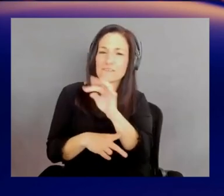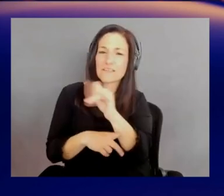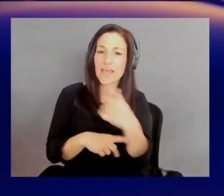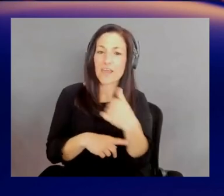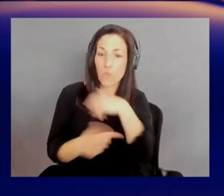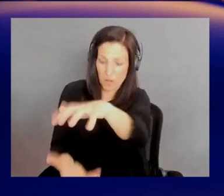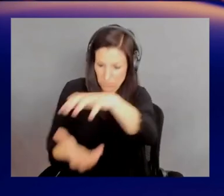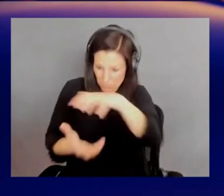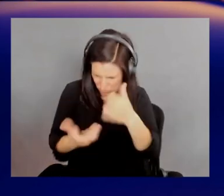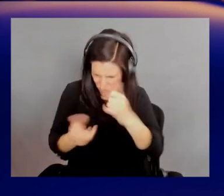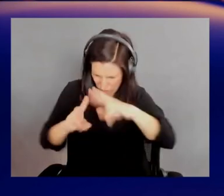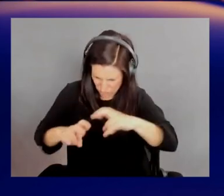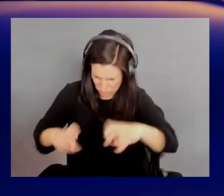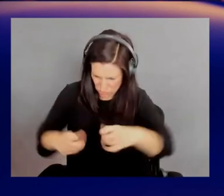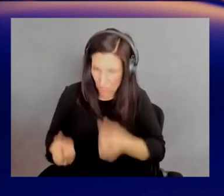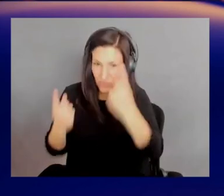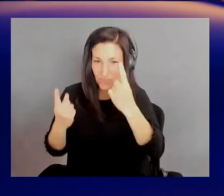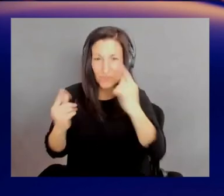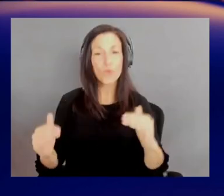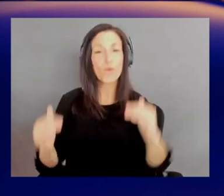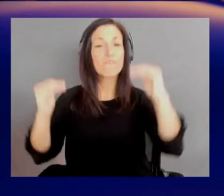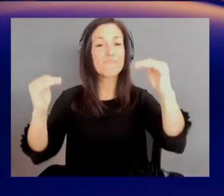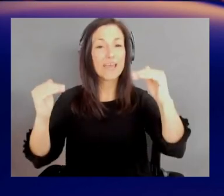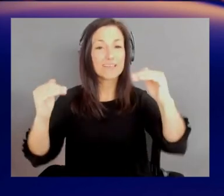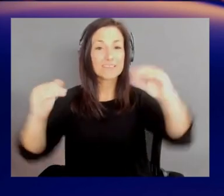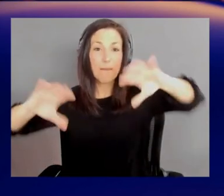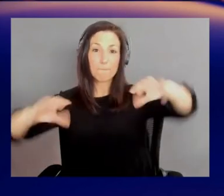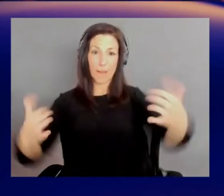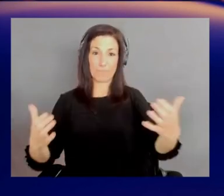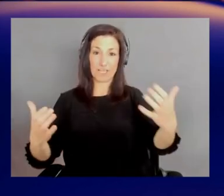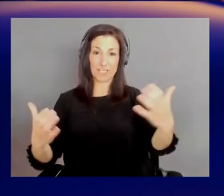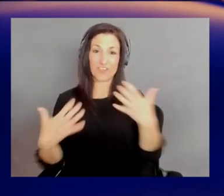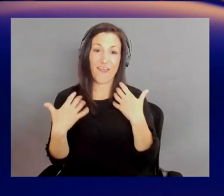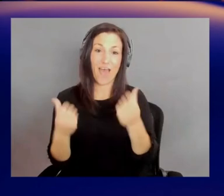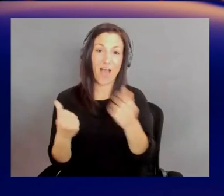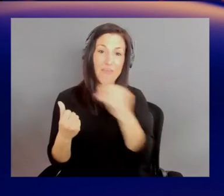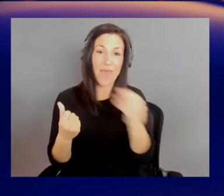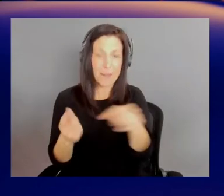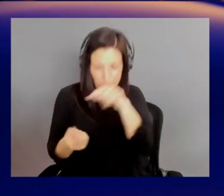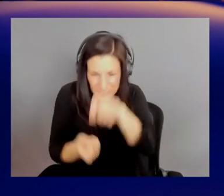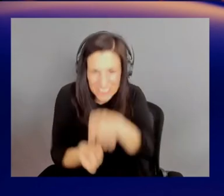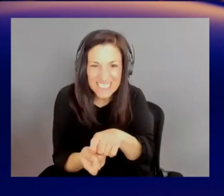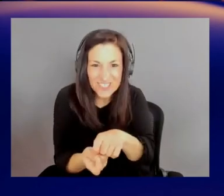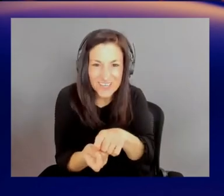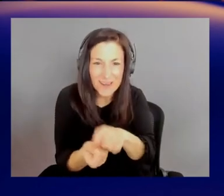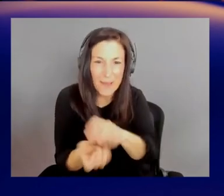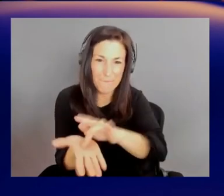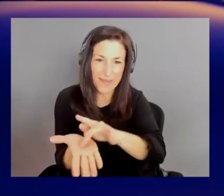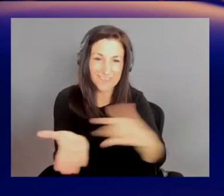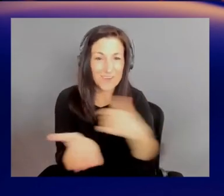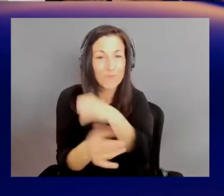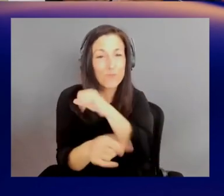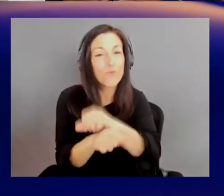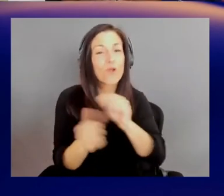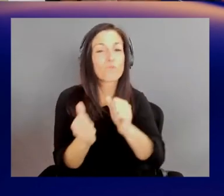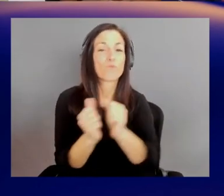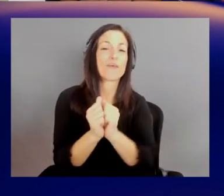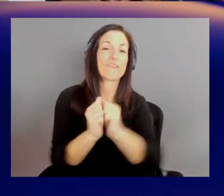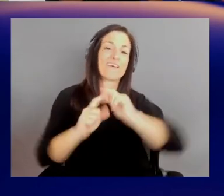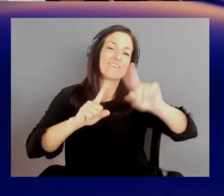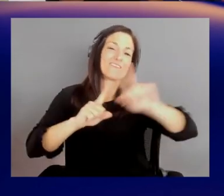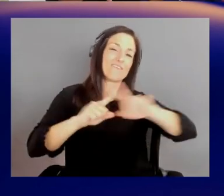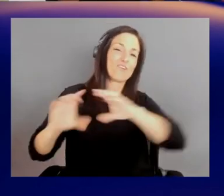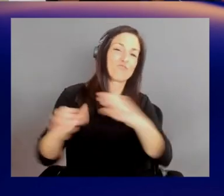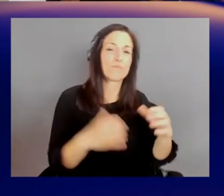advance population health and precision medicine. And we work with a various number of groups like the National Institutes of Health